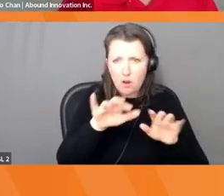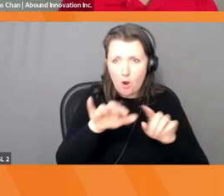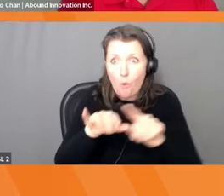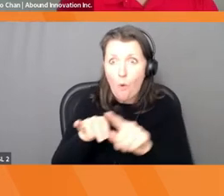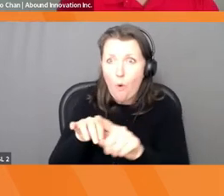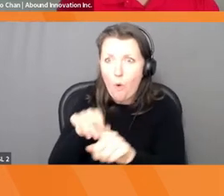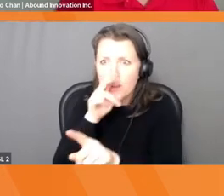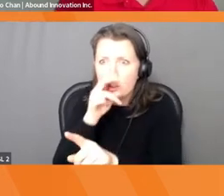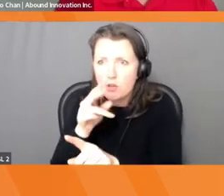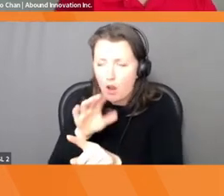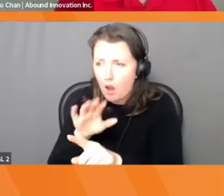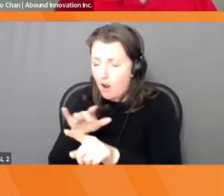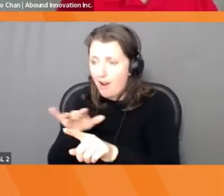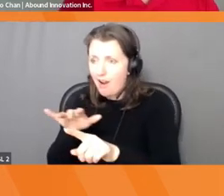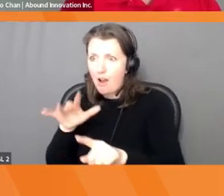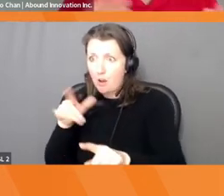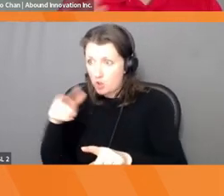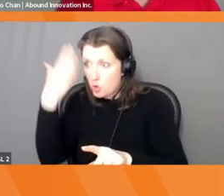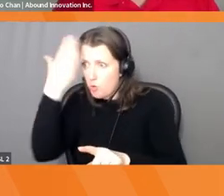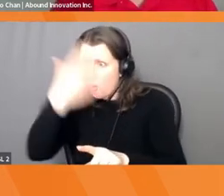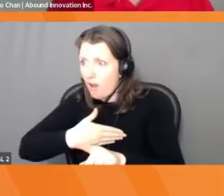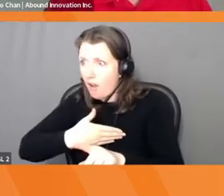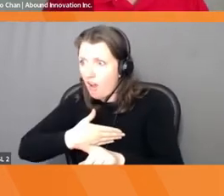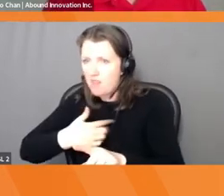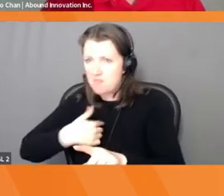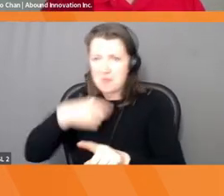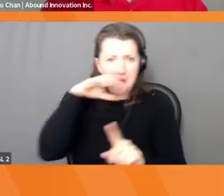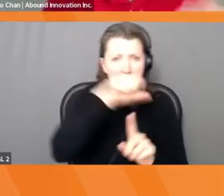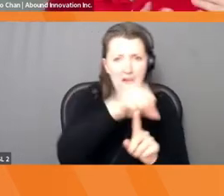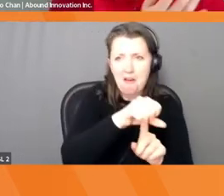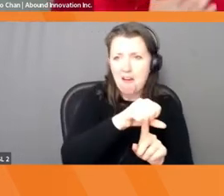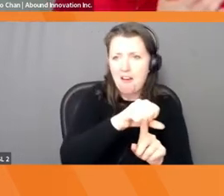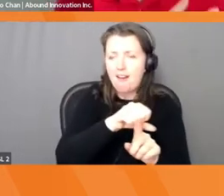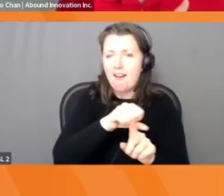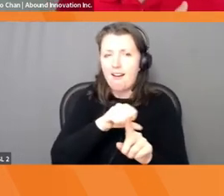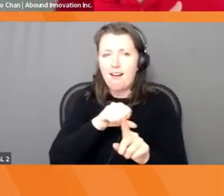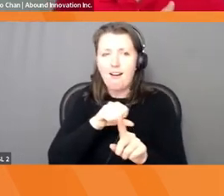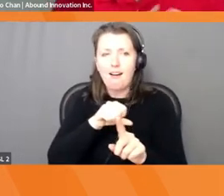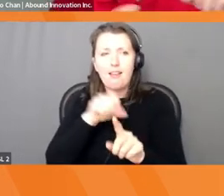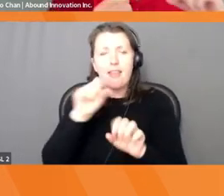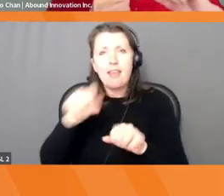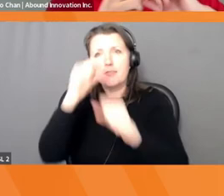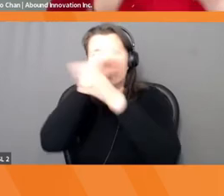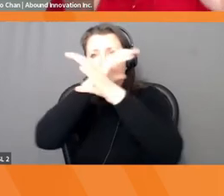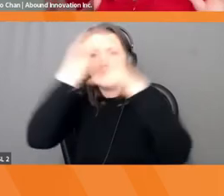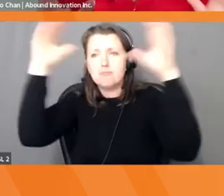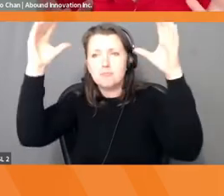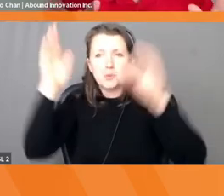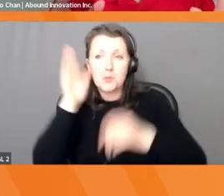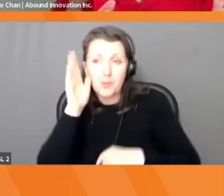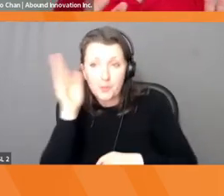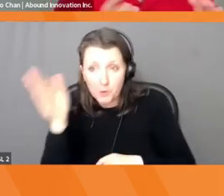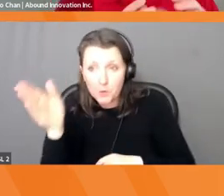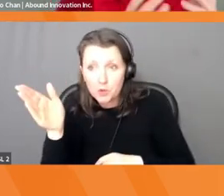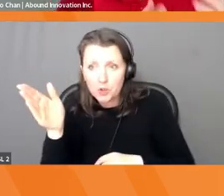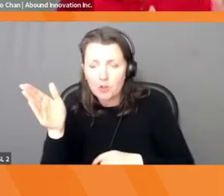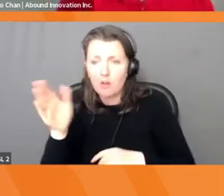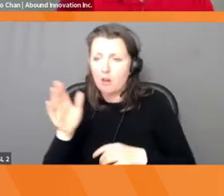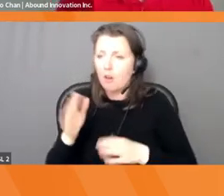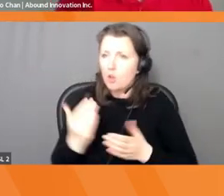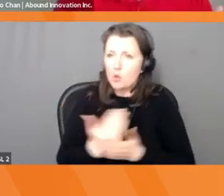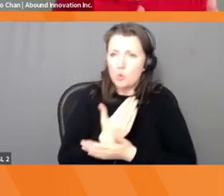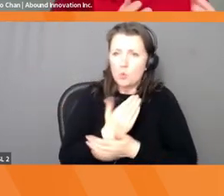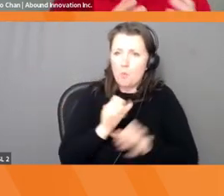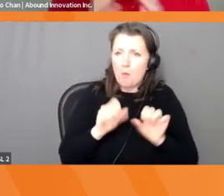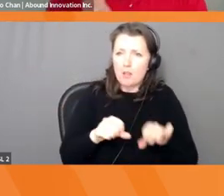that maybe everyone else doesn't. They're also visionaries, right? They're able to see that new future, right? So they can dream of new possibilities of what